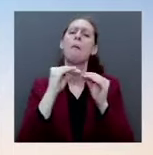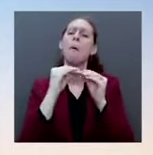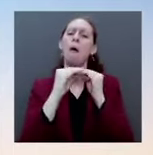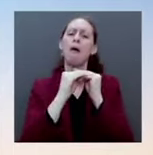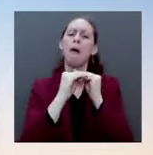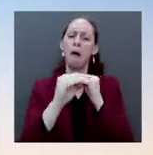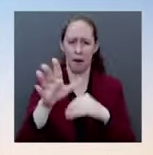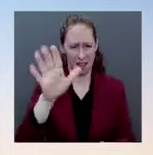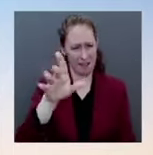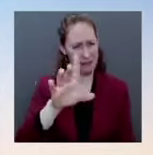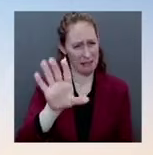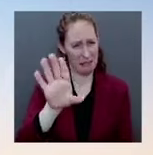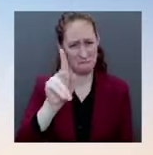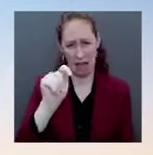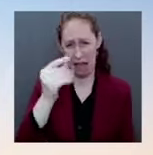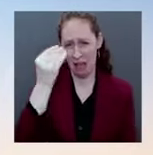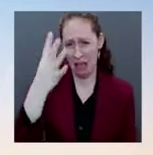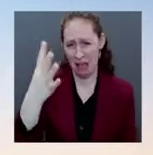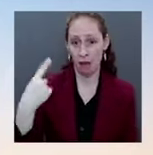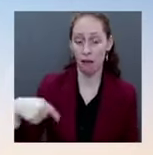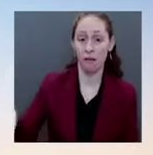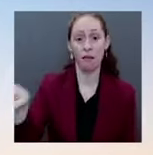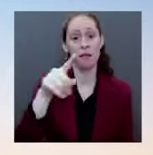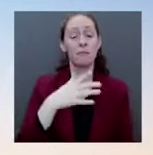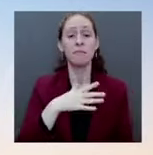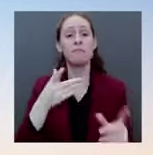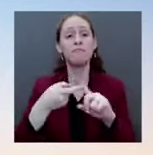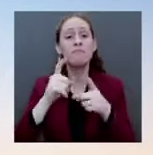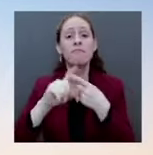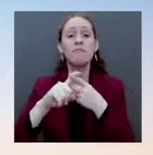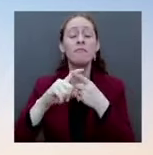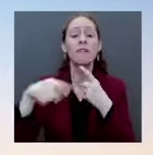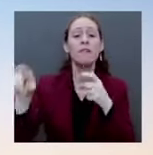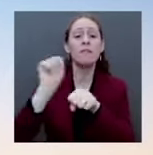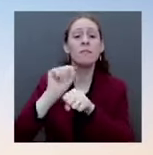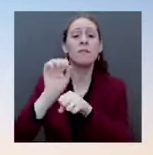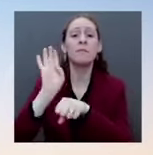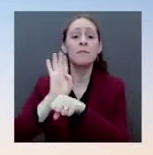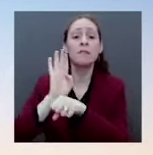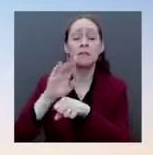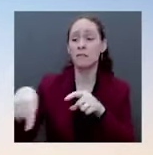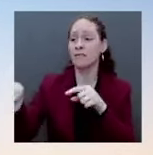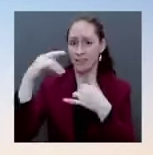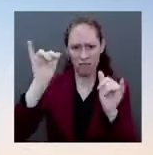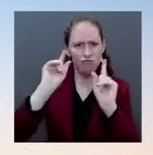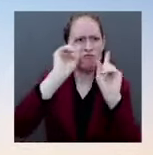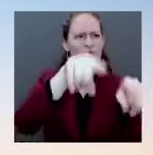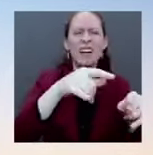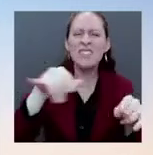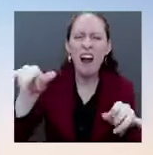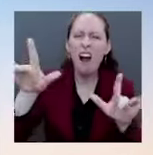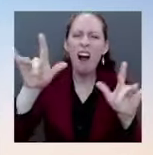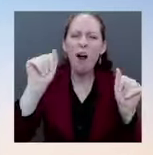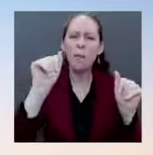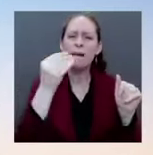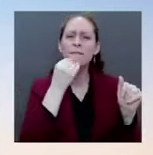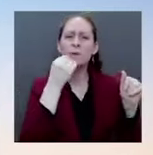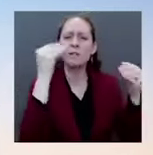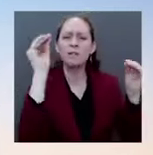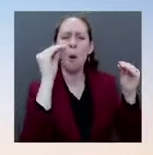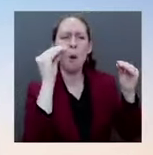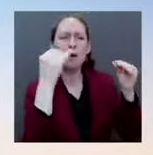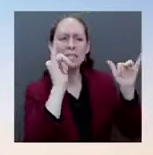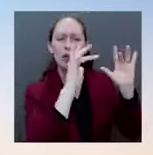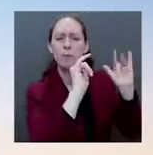Is there anything you can do to help families pay for that food? Mr. Well, I would say a number of things.